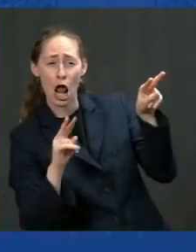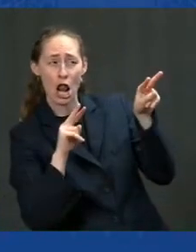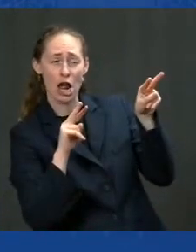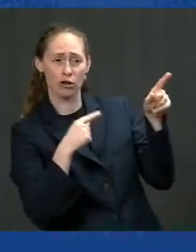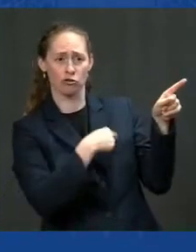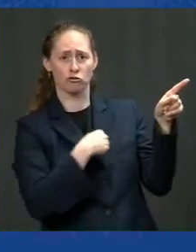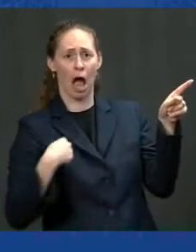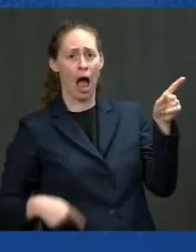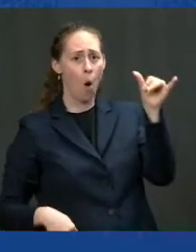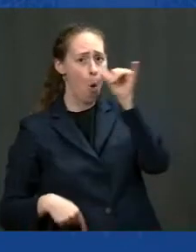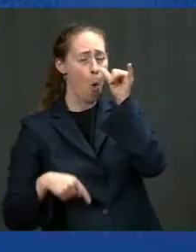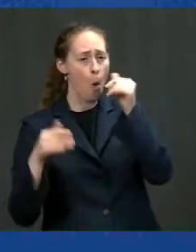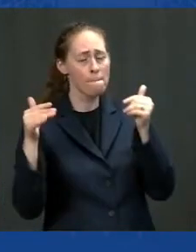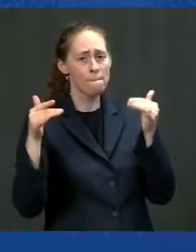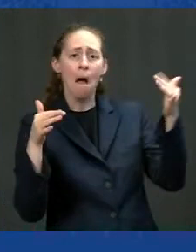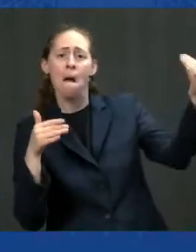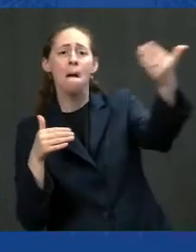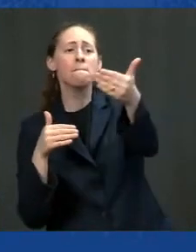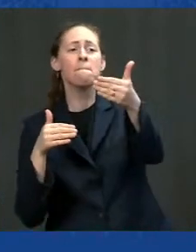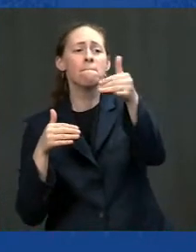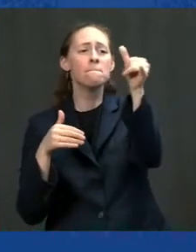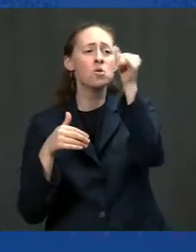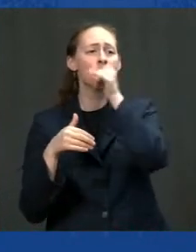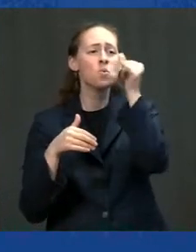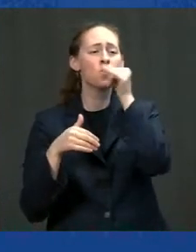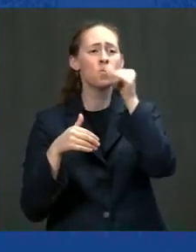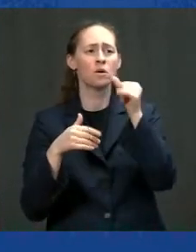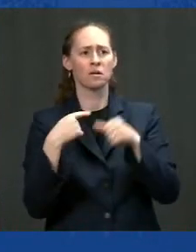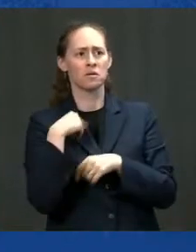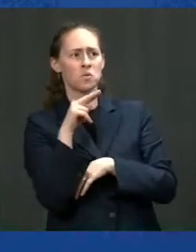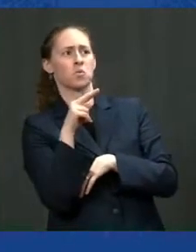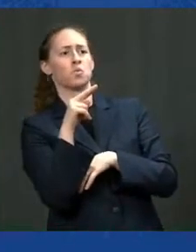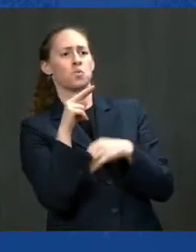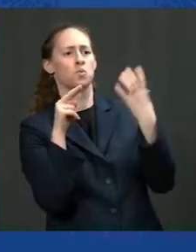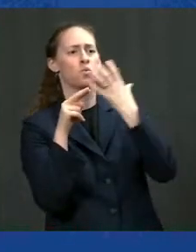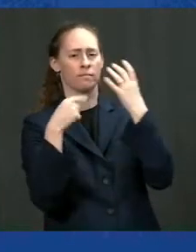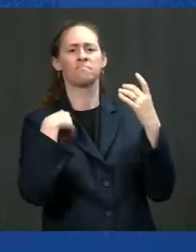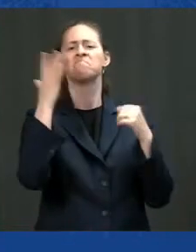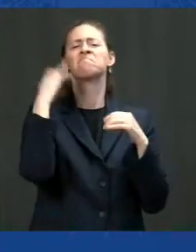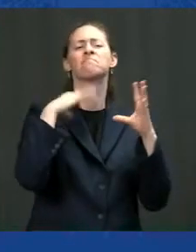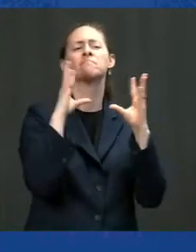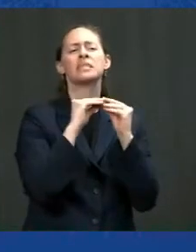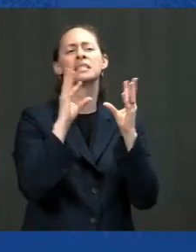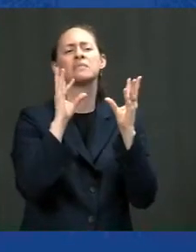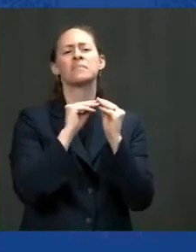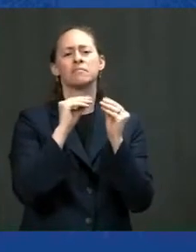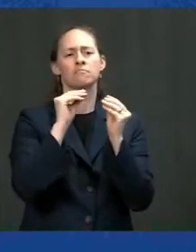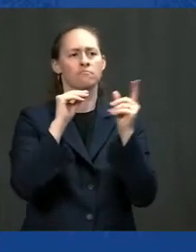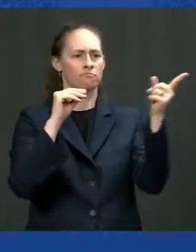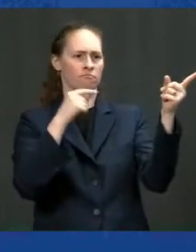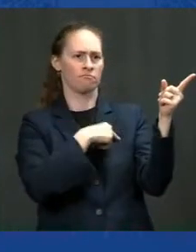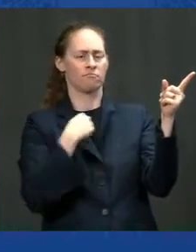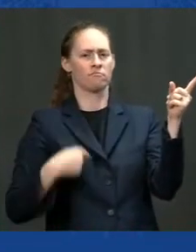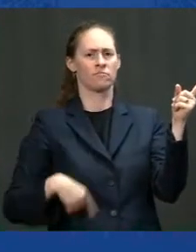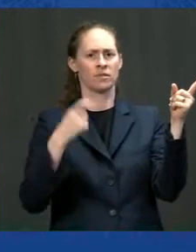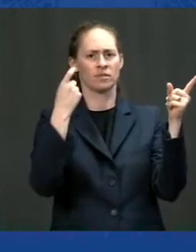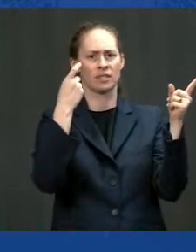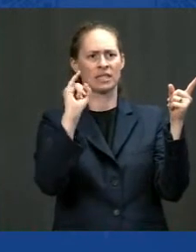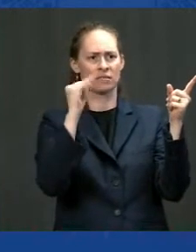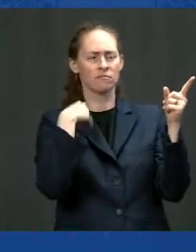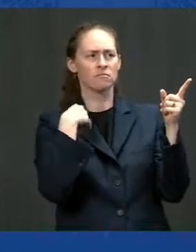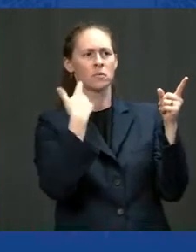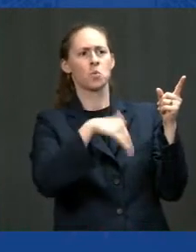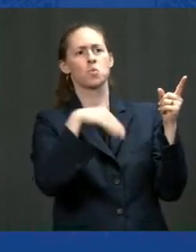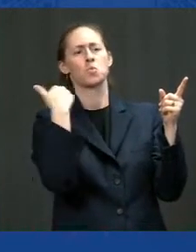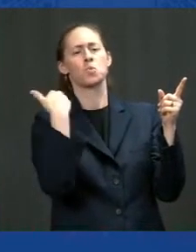I've spent an awful lot of time with Xi Jinping, President of China, more than I'm told than any other world leader has. And he's made it